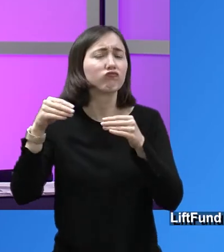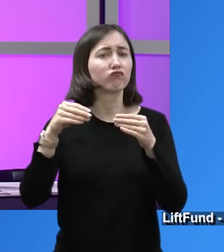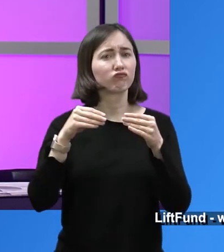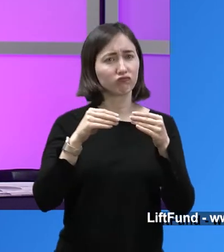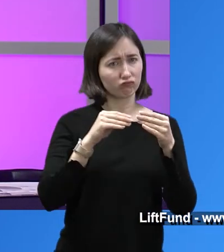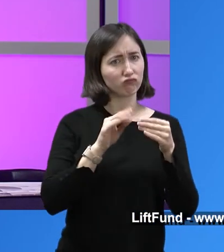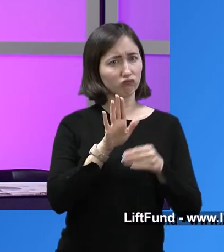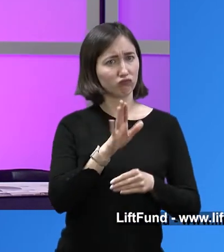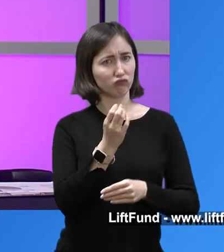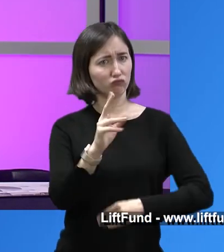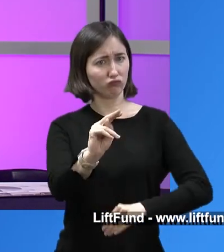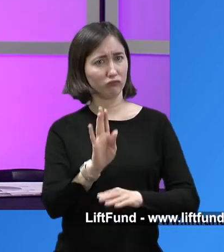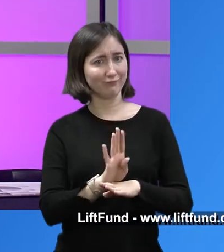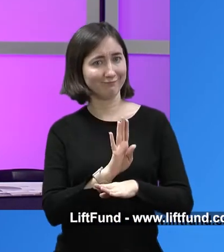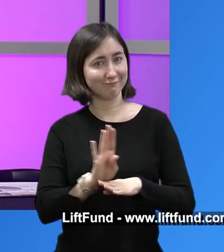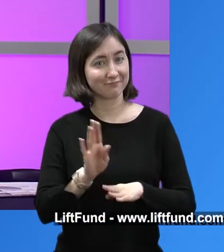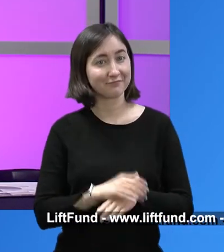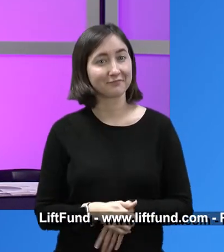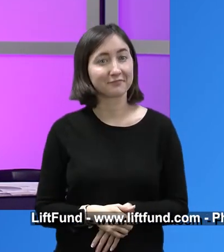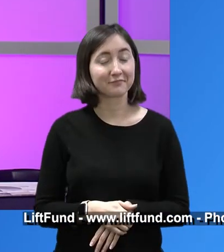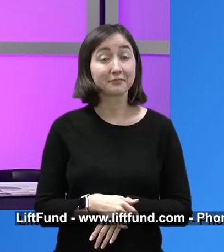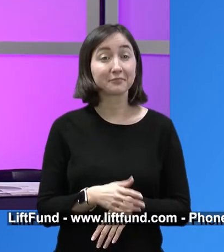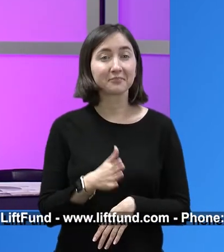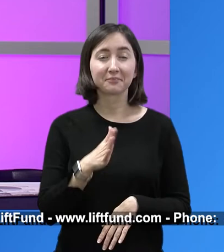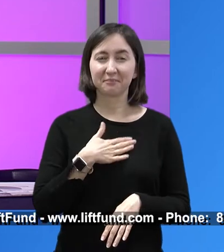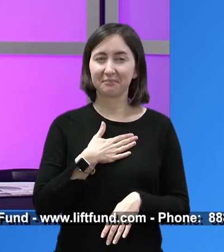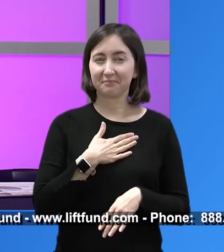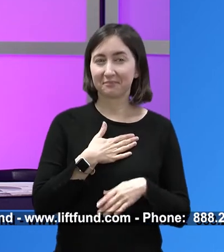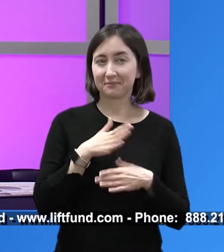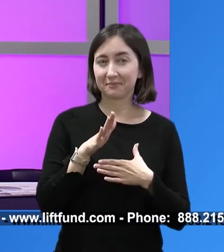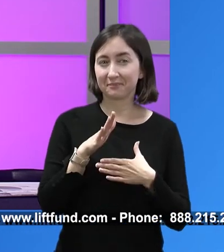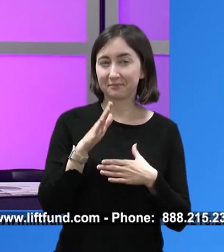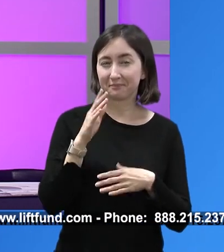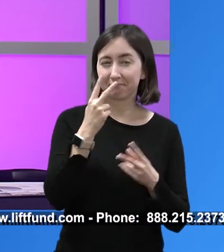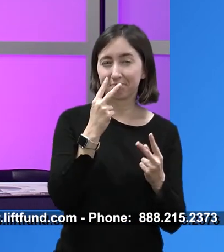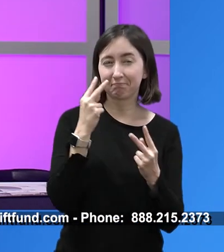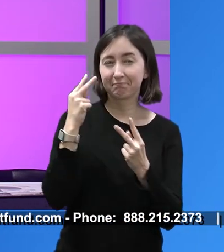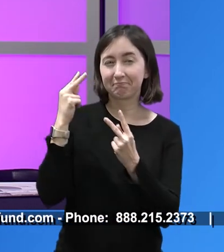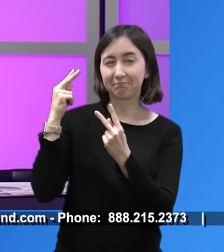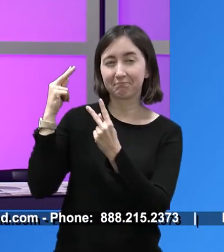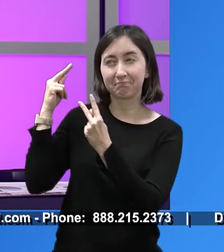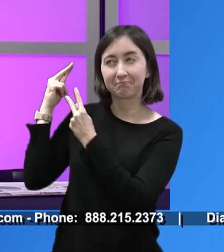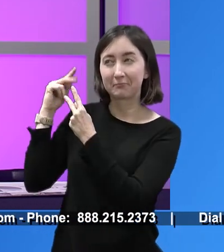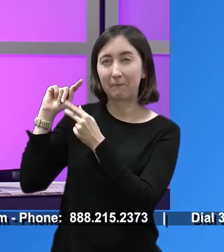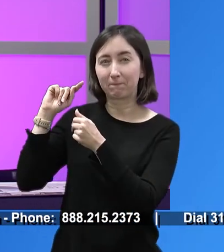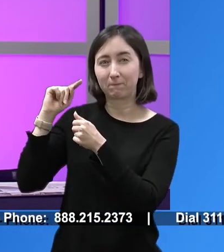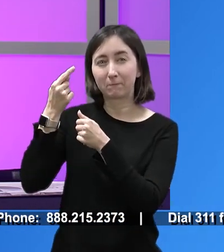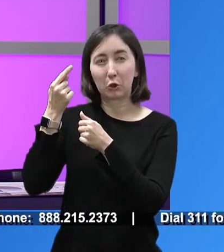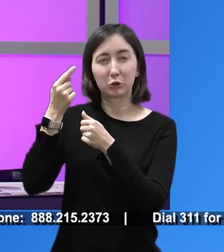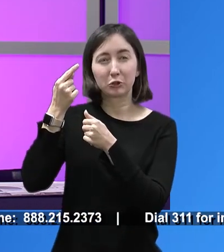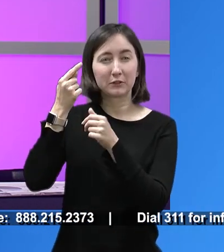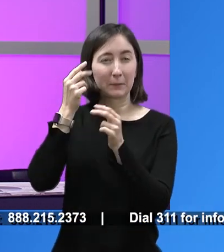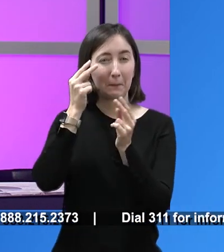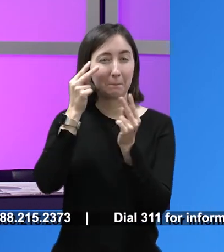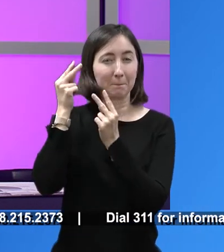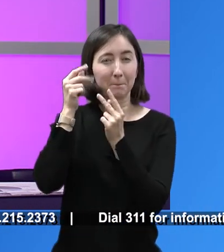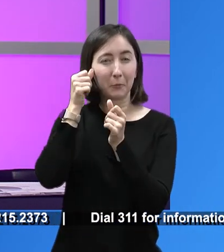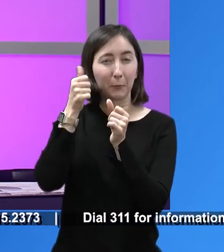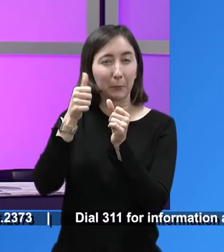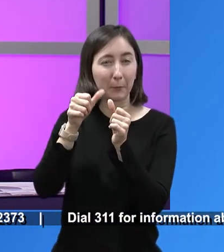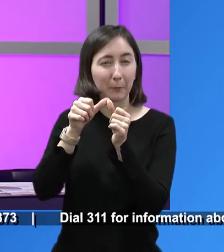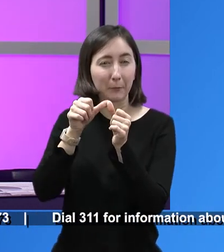want to share a story with you. My earliest memory of wanting to be an entrepreneur, even though I didn't know what that word meant,